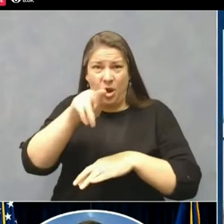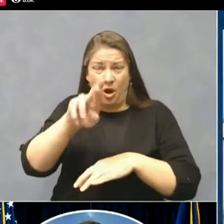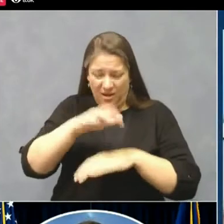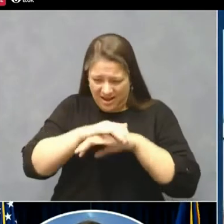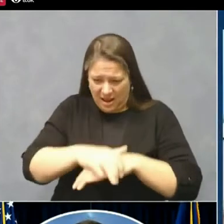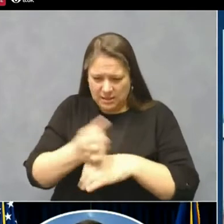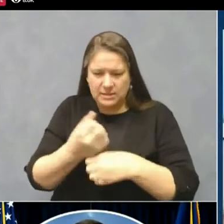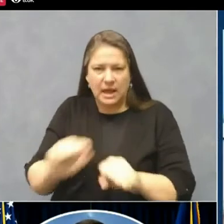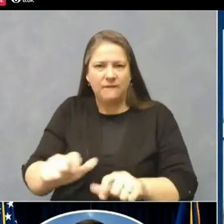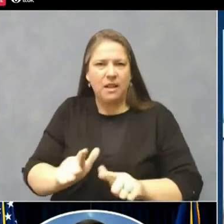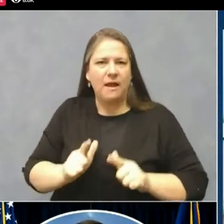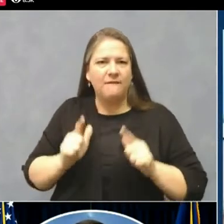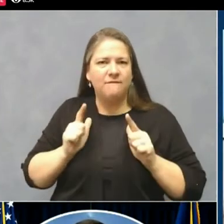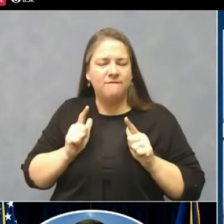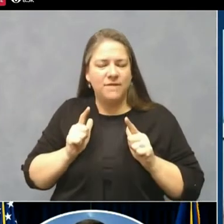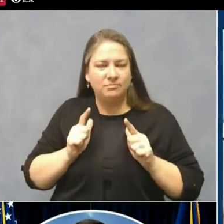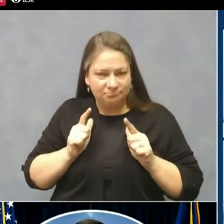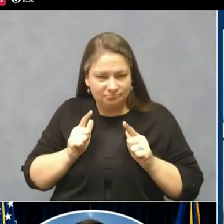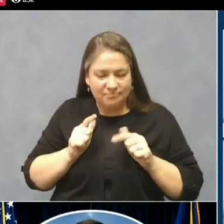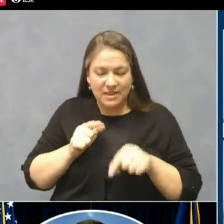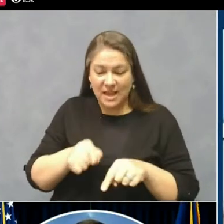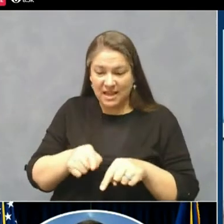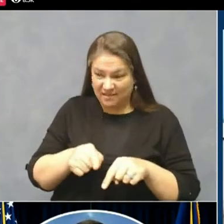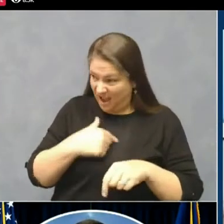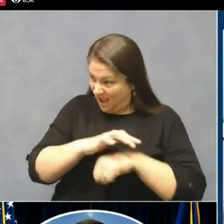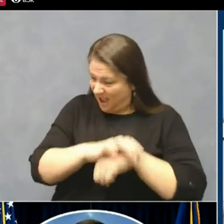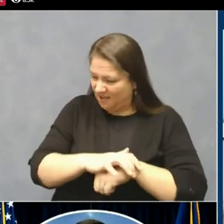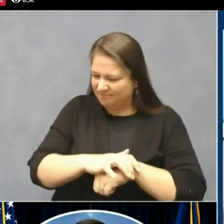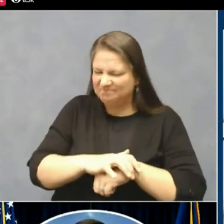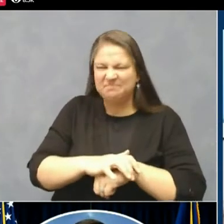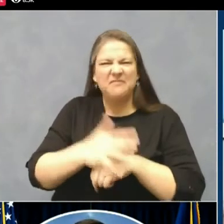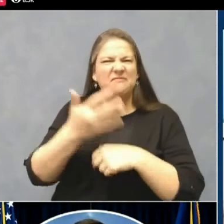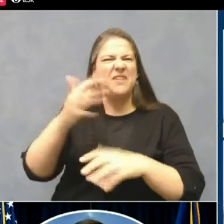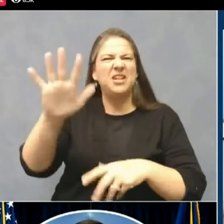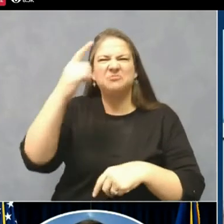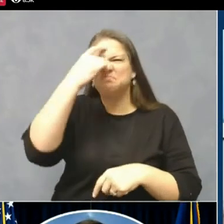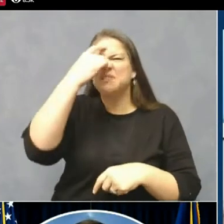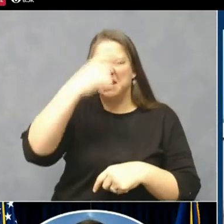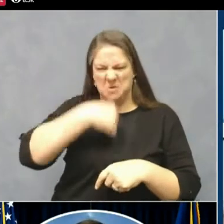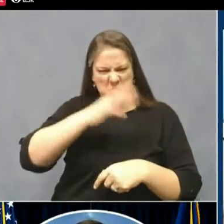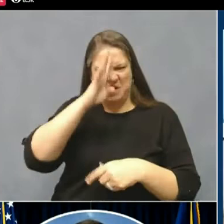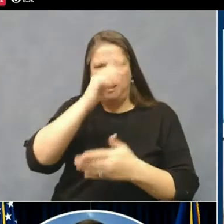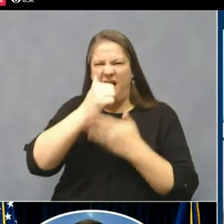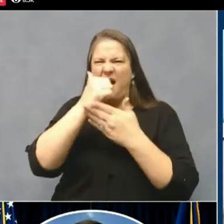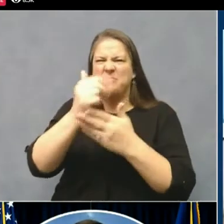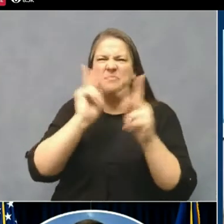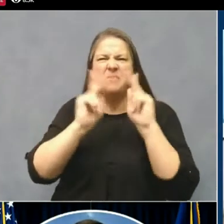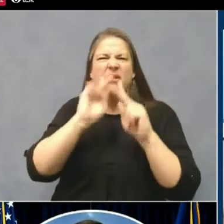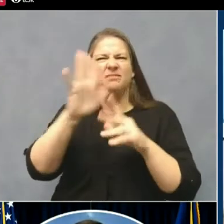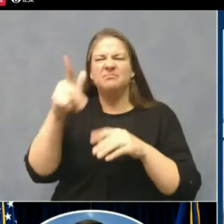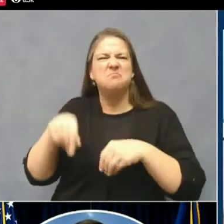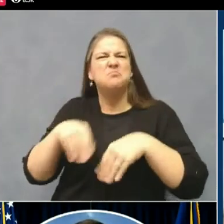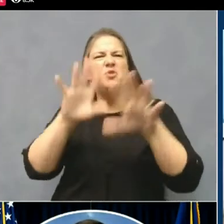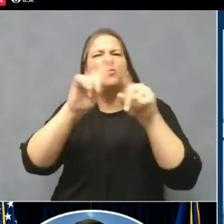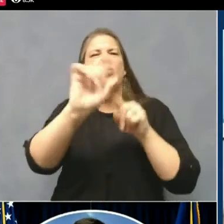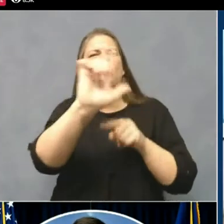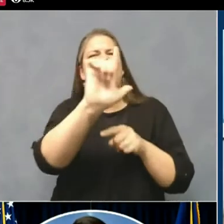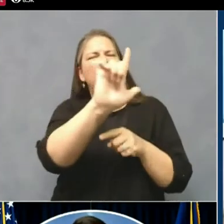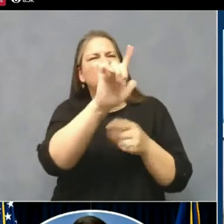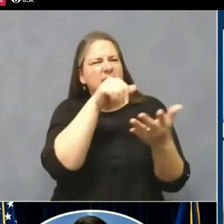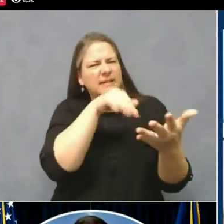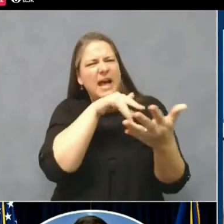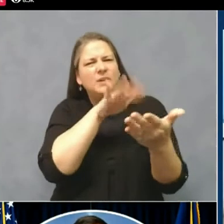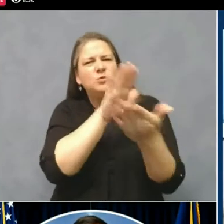In that moment, he told his brothers he wanted to help others and moved to Louisville to study nursing. Michael worked at Norton Audubon Hospital